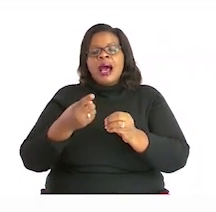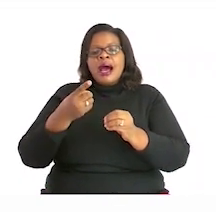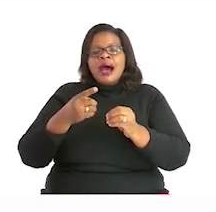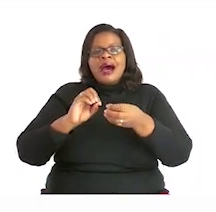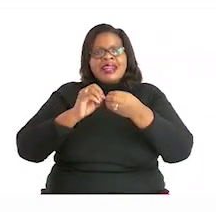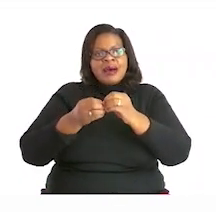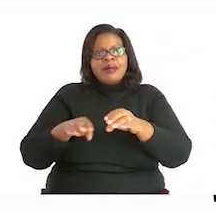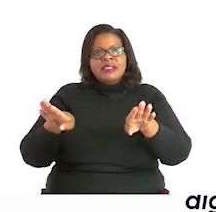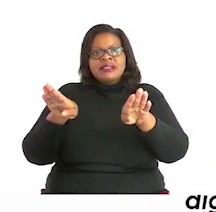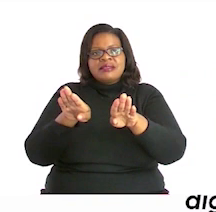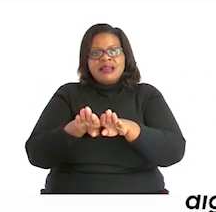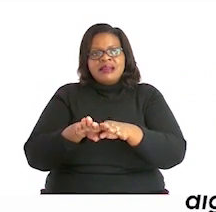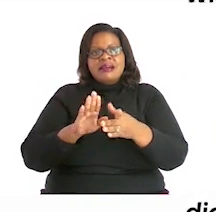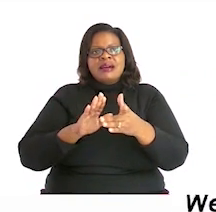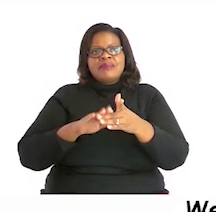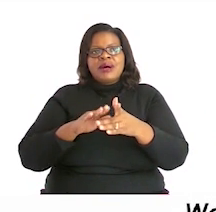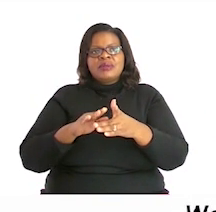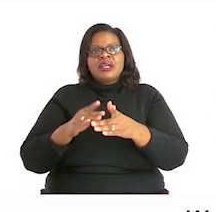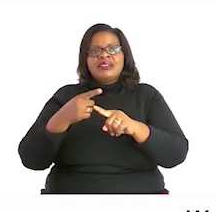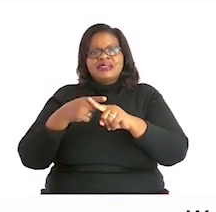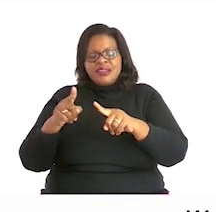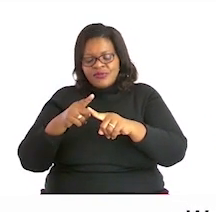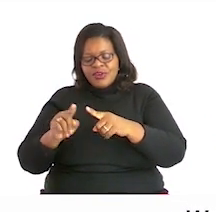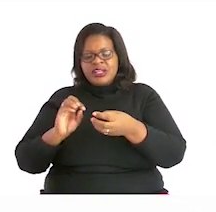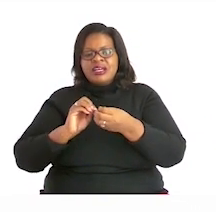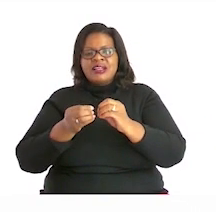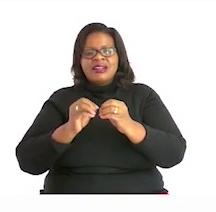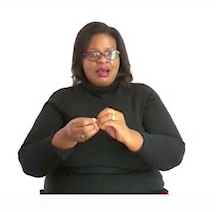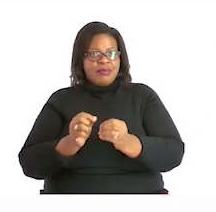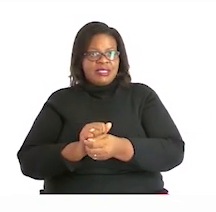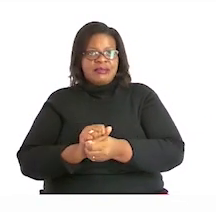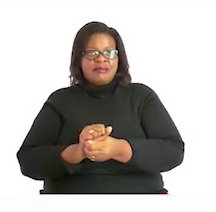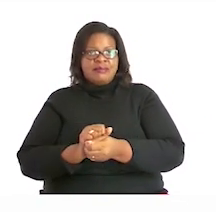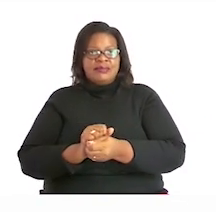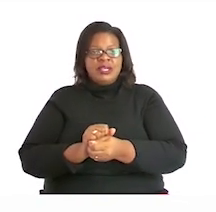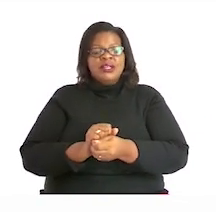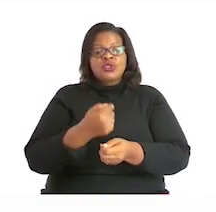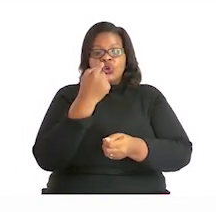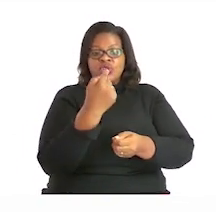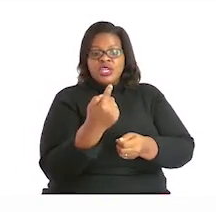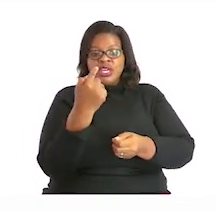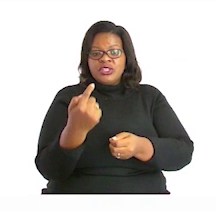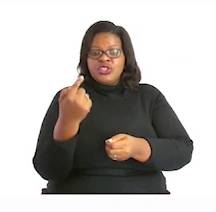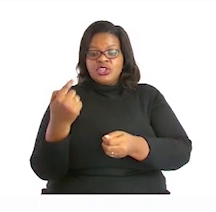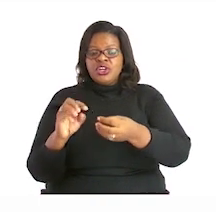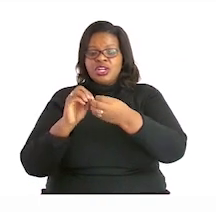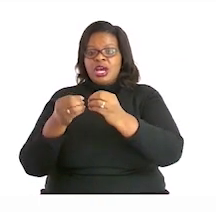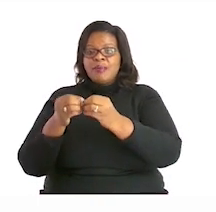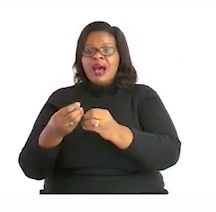different digits. And in that number, each of that digits has a specific